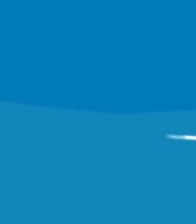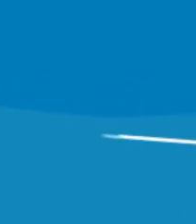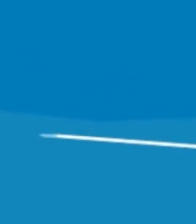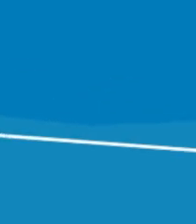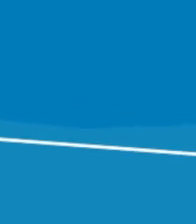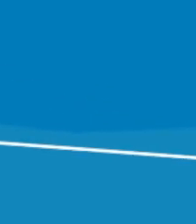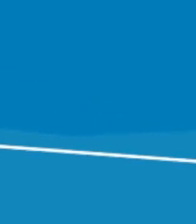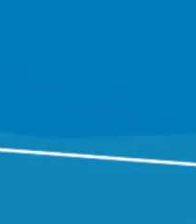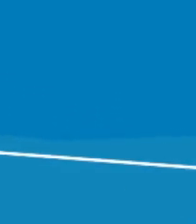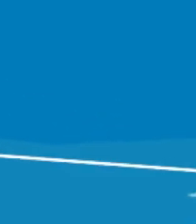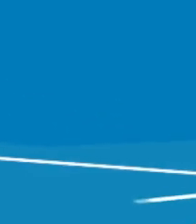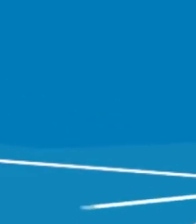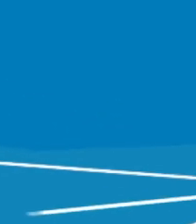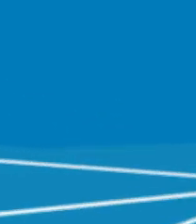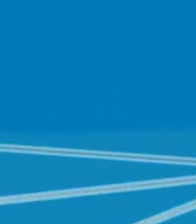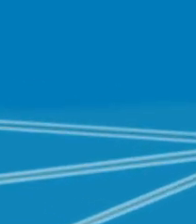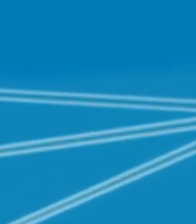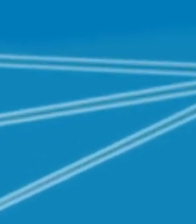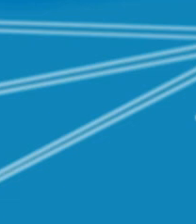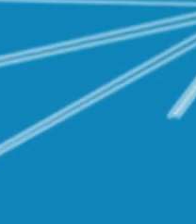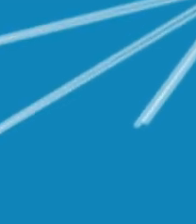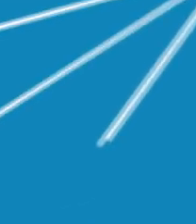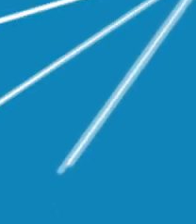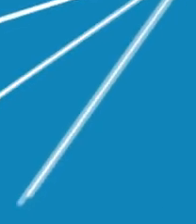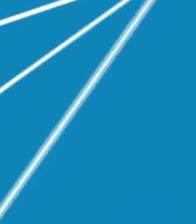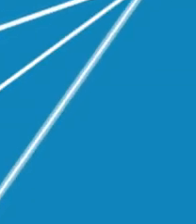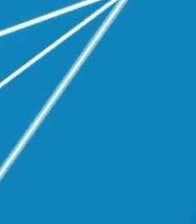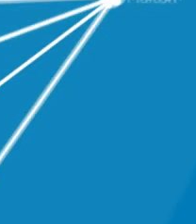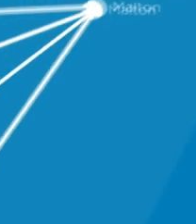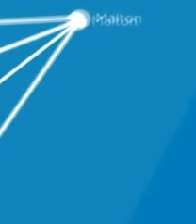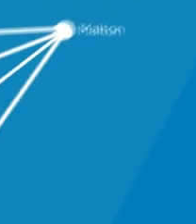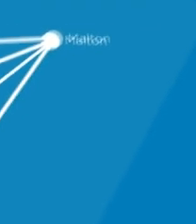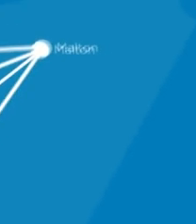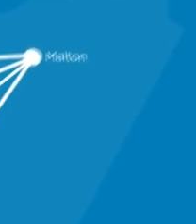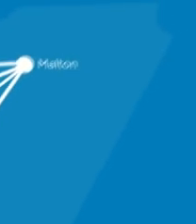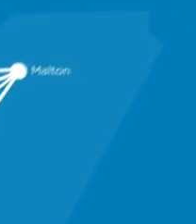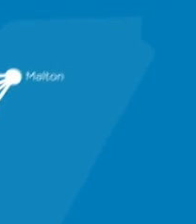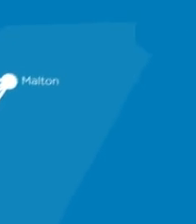Thank you. Thank Thank you.